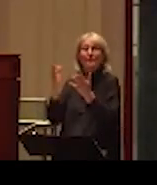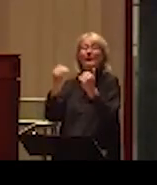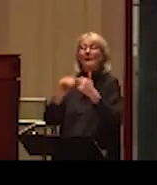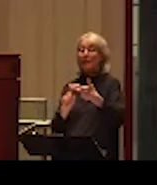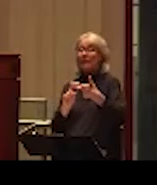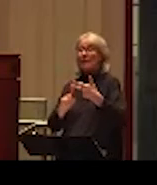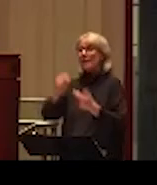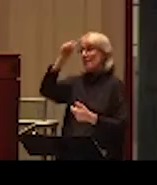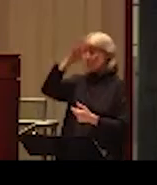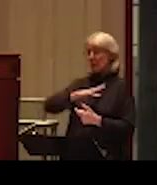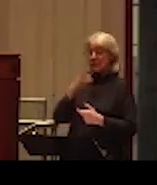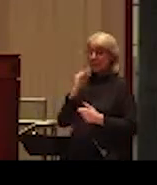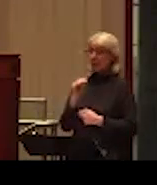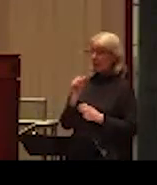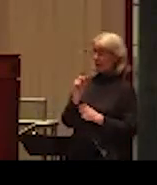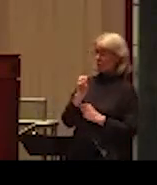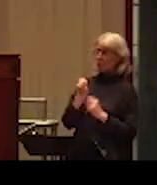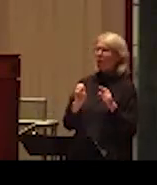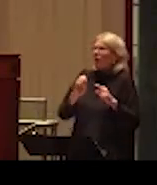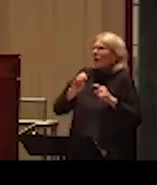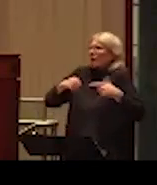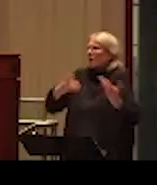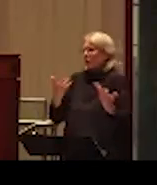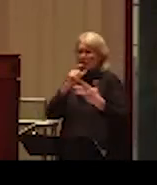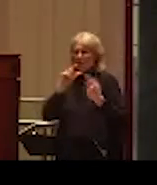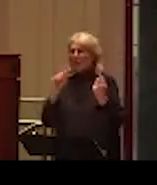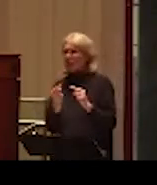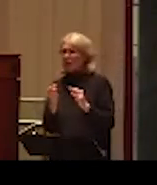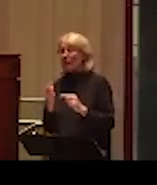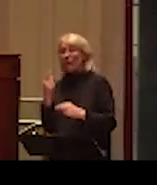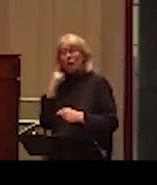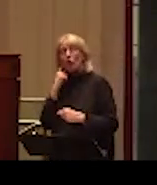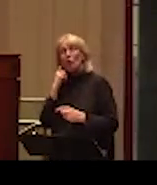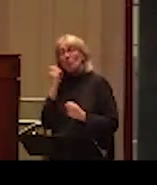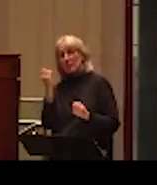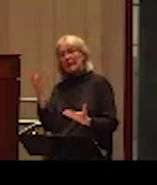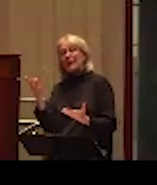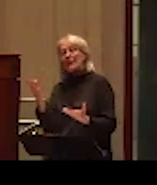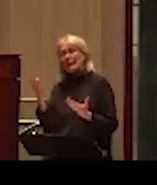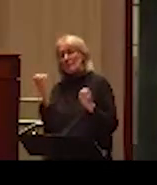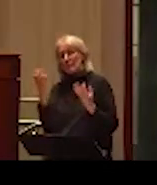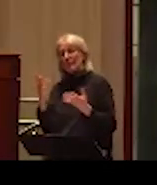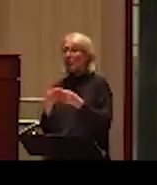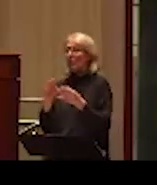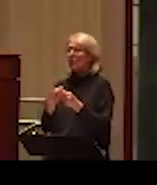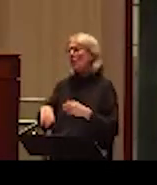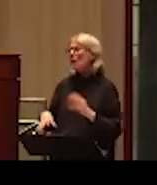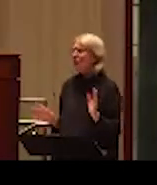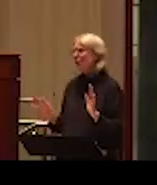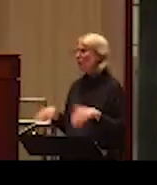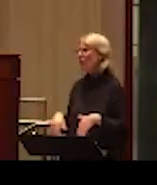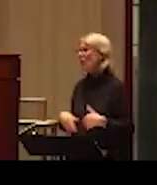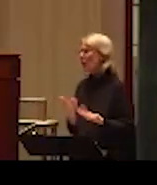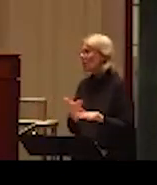by abuse. This is what many people think. I've heard that myself many times when people say, okay, okay. Even if they